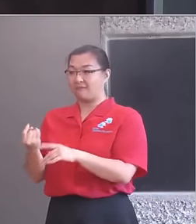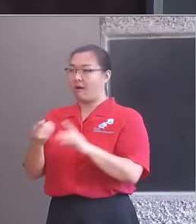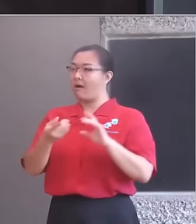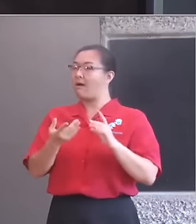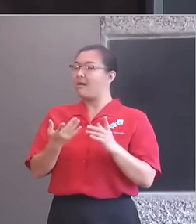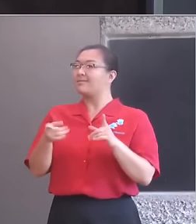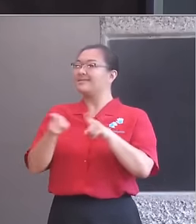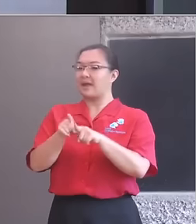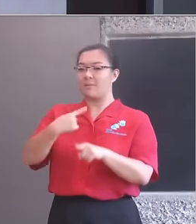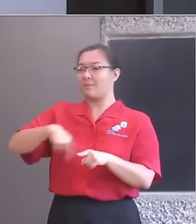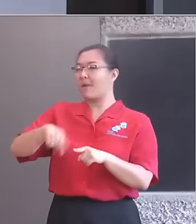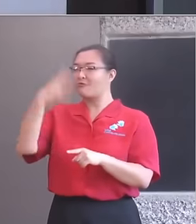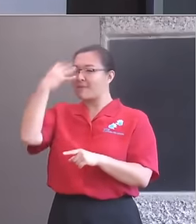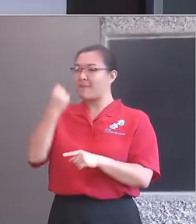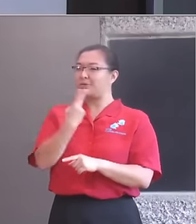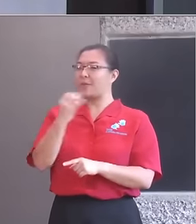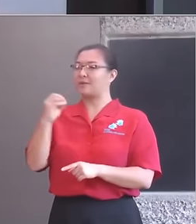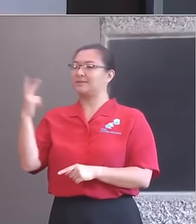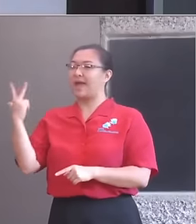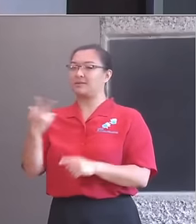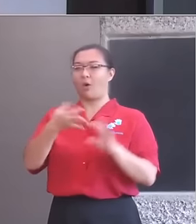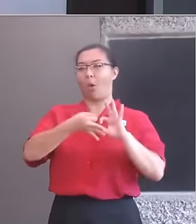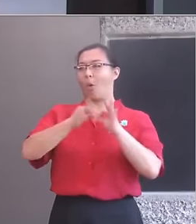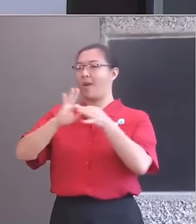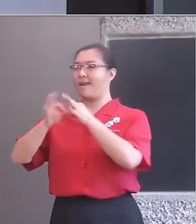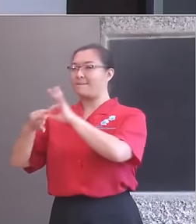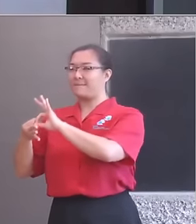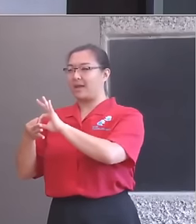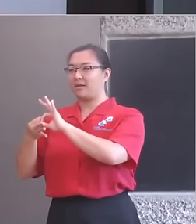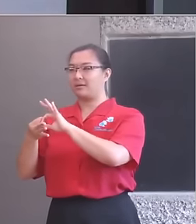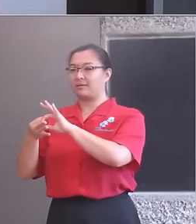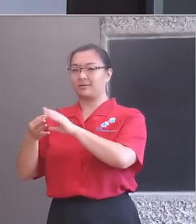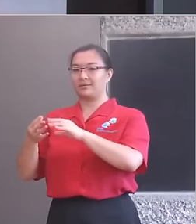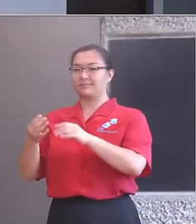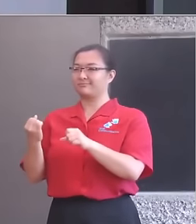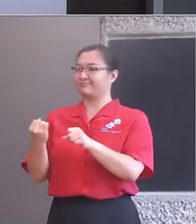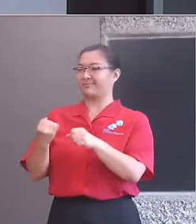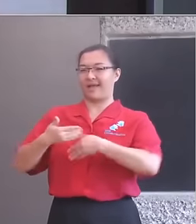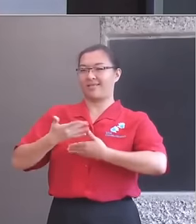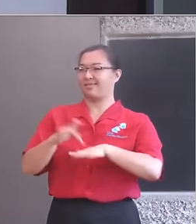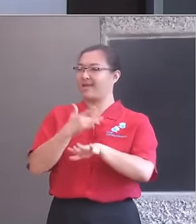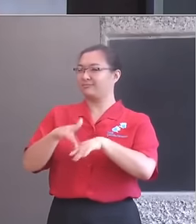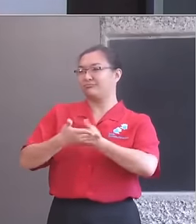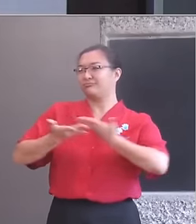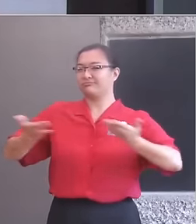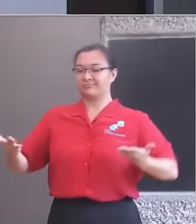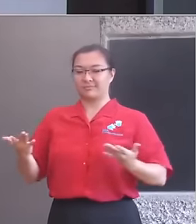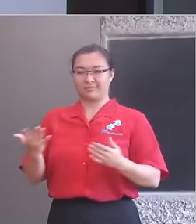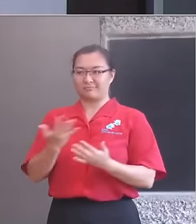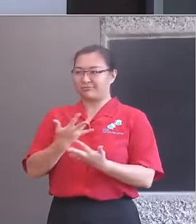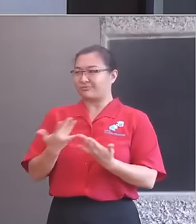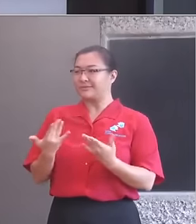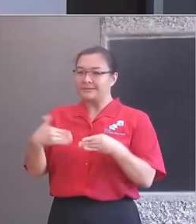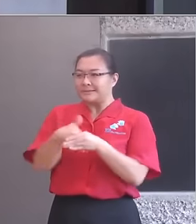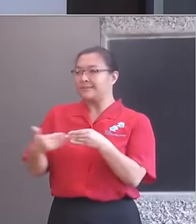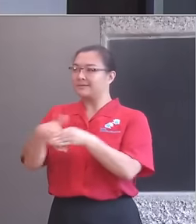so overwhelmingly on their contribution to pop culture, as the London ceremony did in 2012. Mary Poppins, Mr.